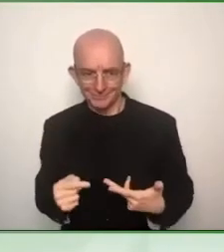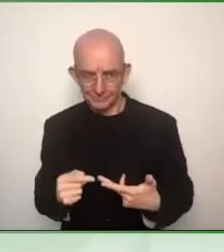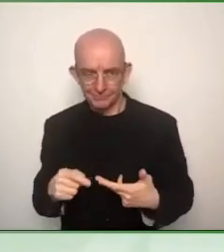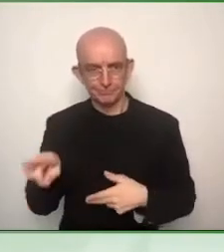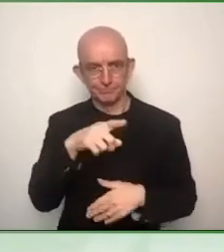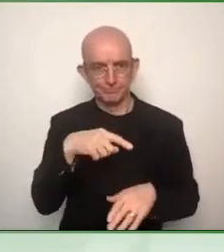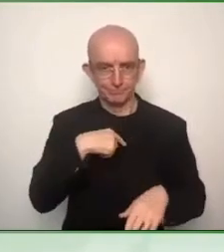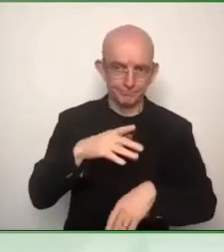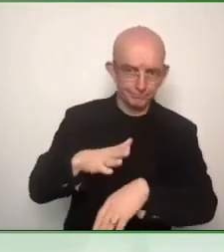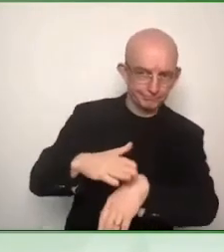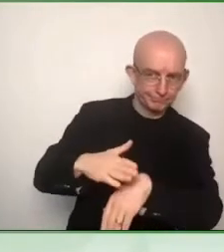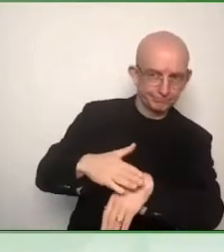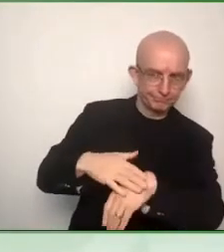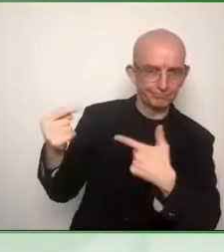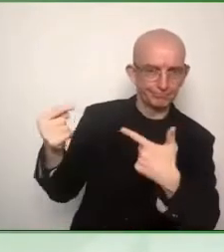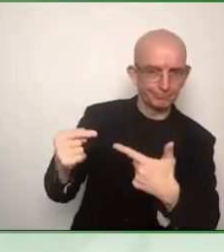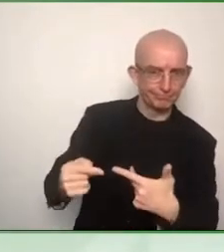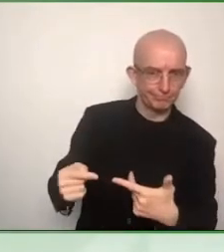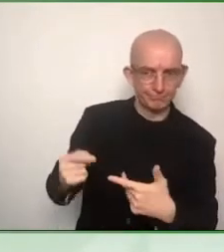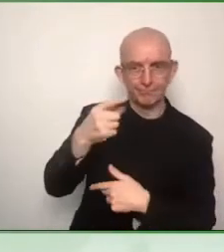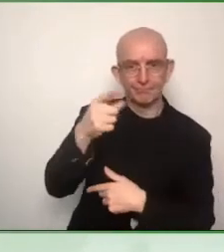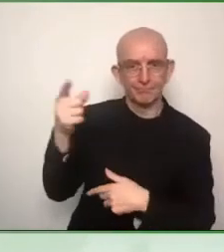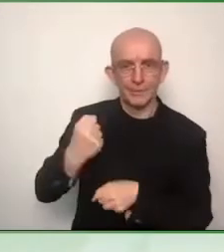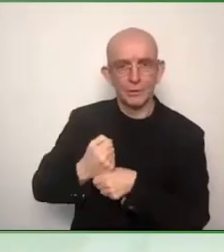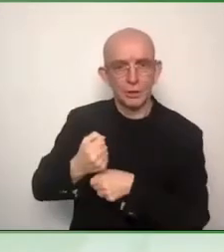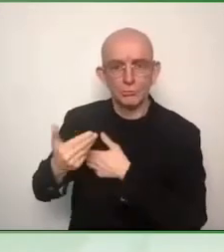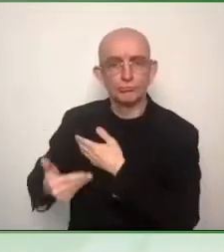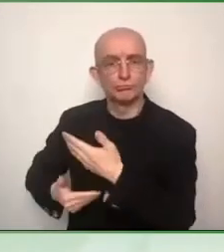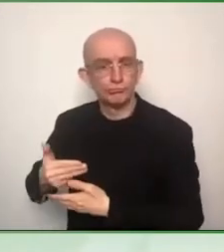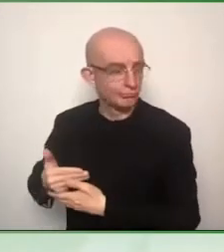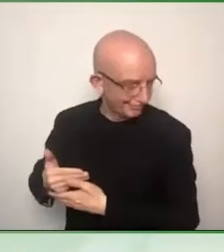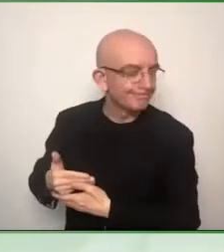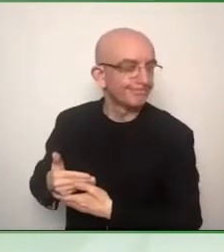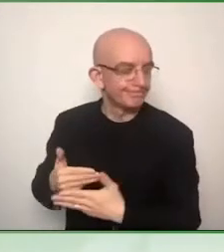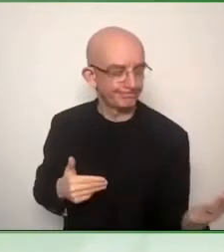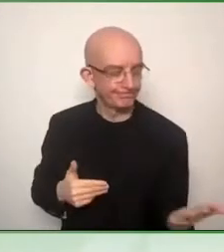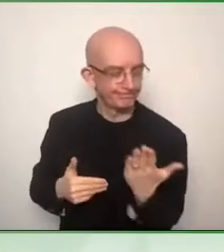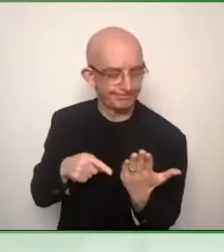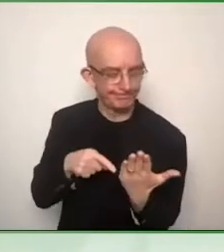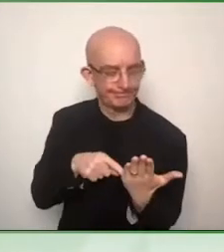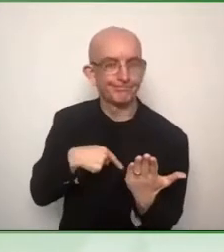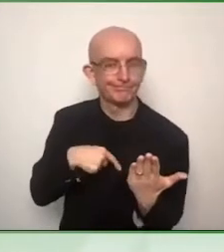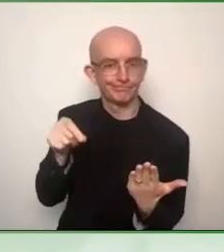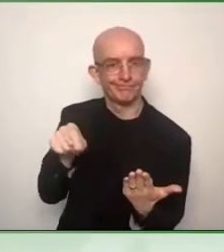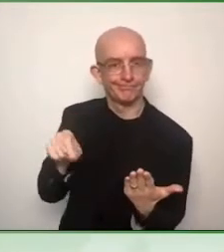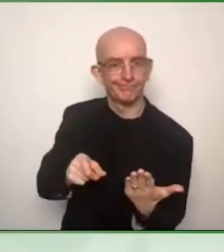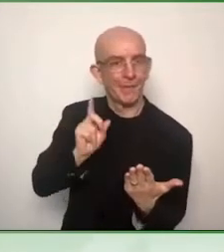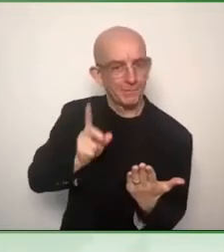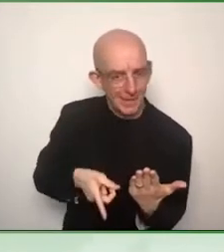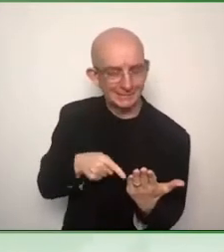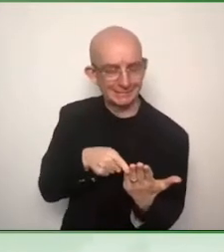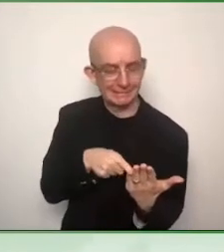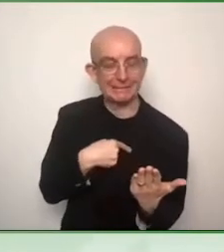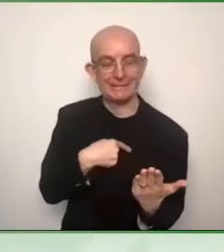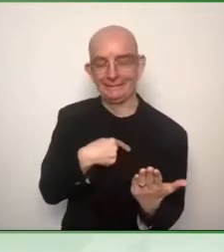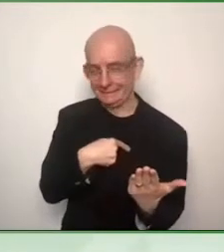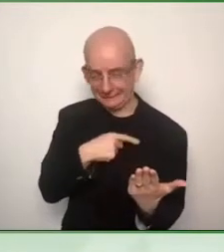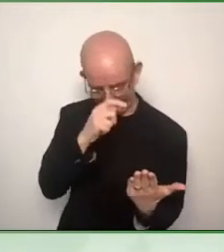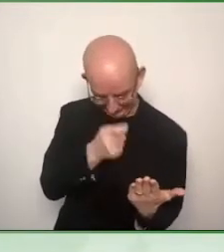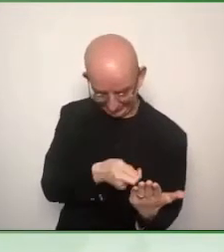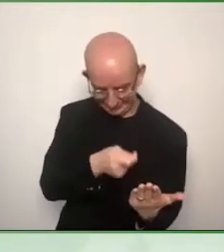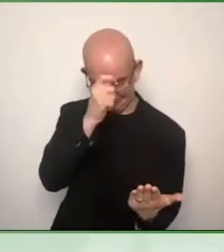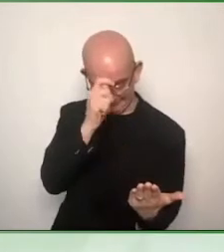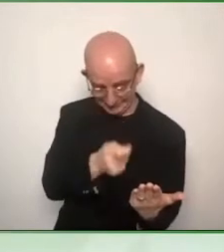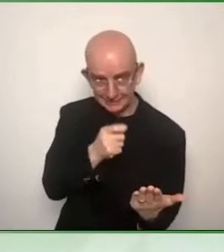services, but using those requirements for other products and services, for example, in relation to the user interface,